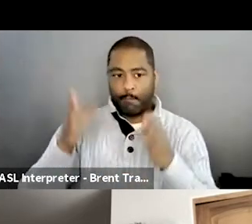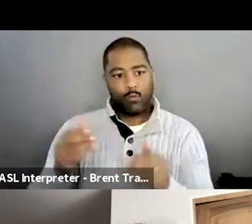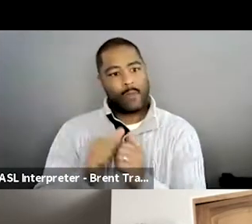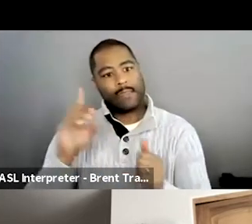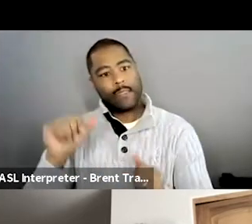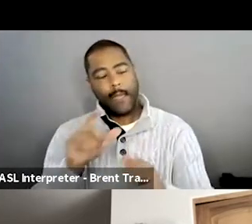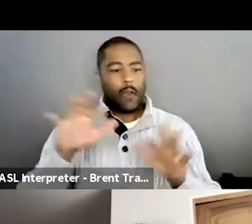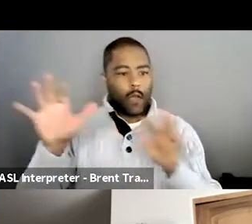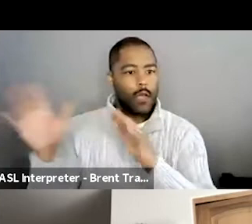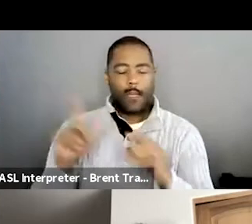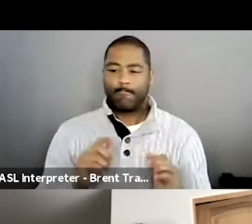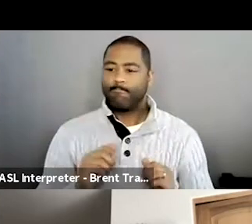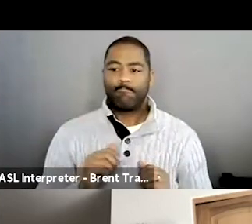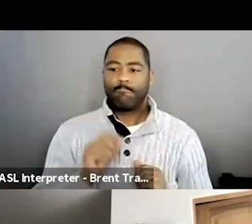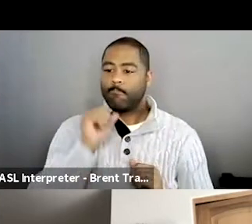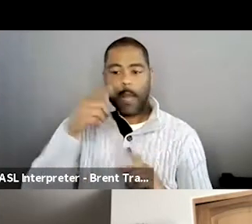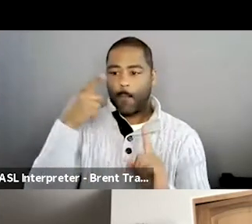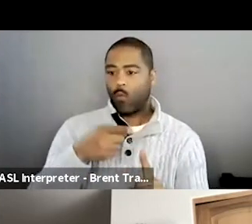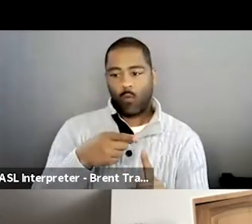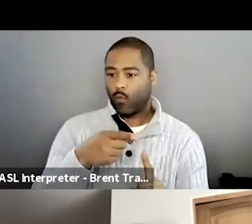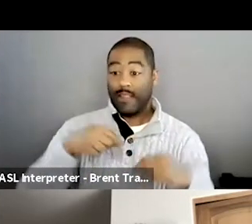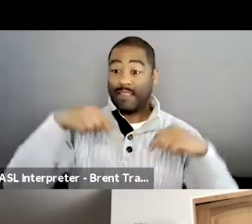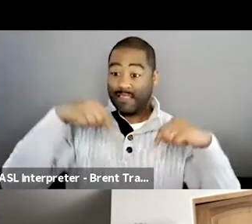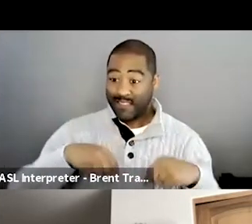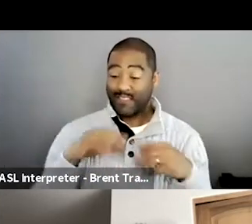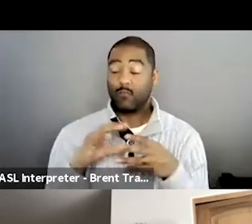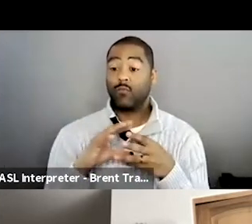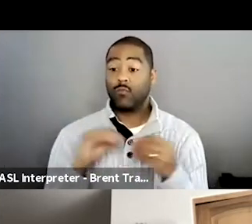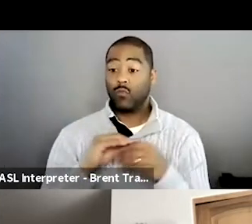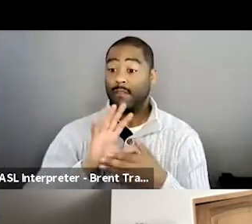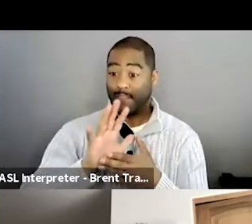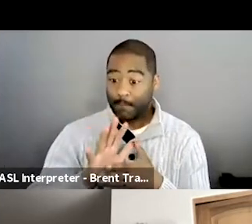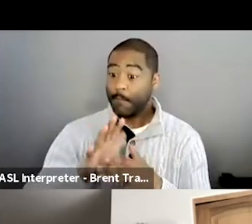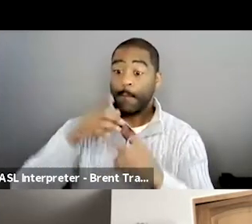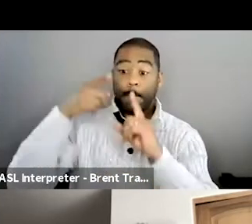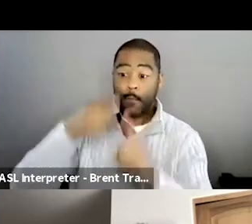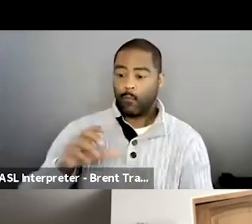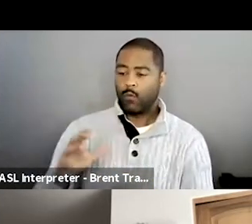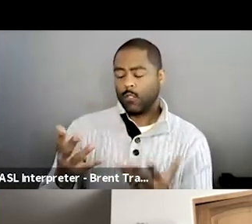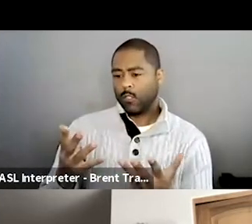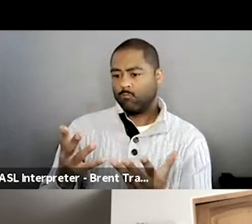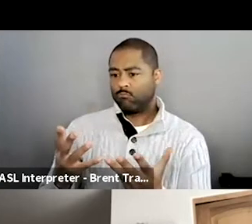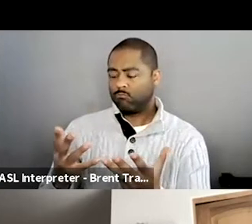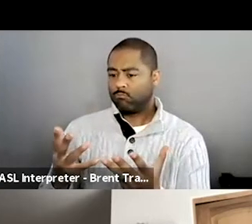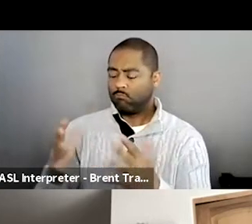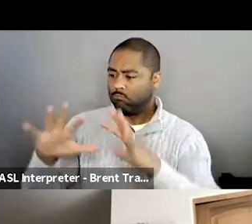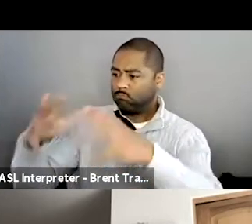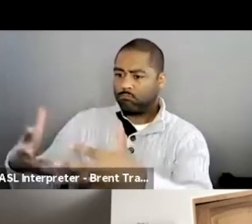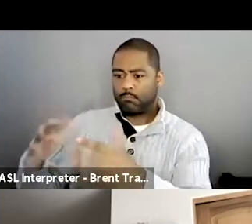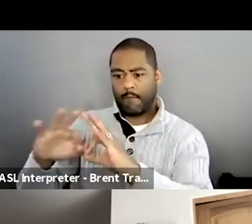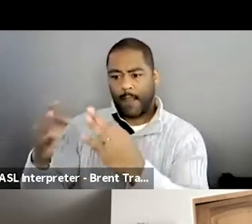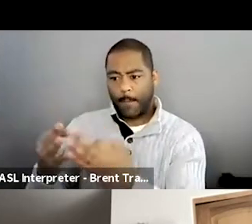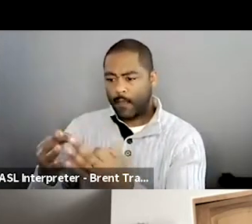you know, Christina doesn't have, have the disability, but she lives and loves two people that have, have some disabilities.